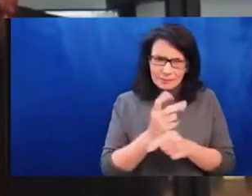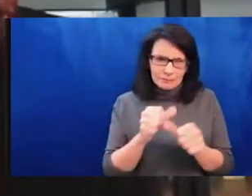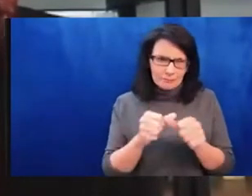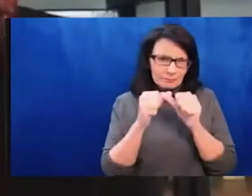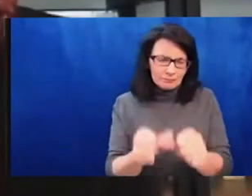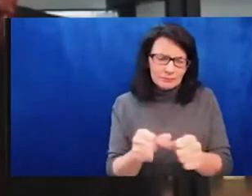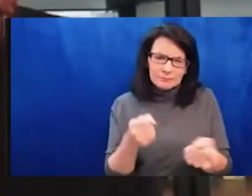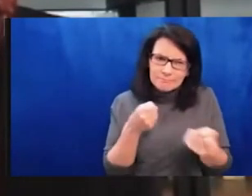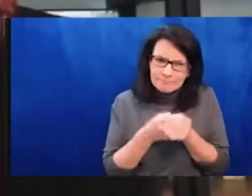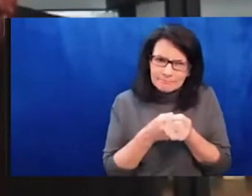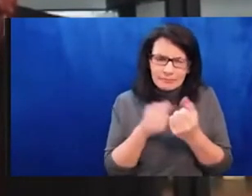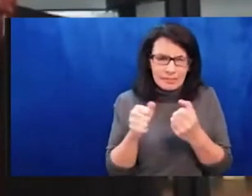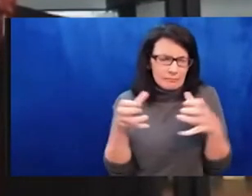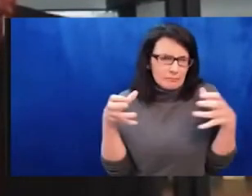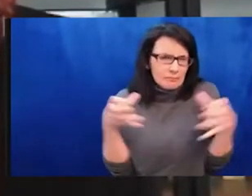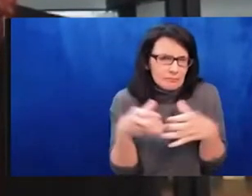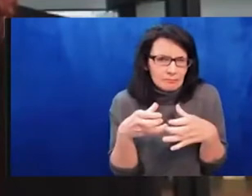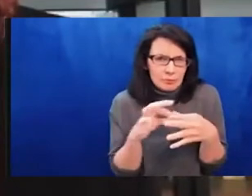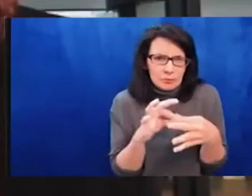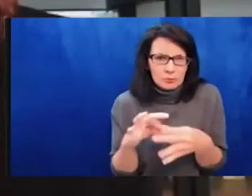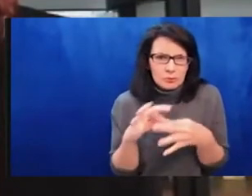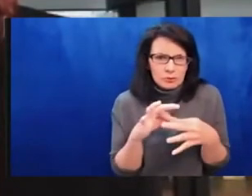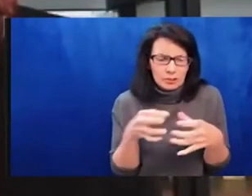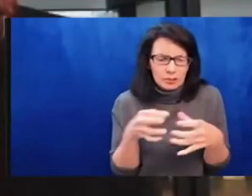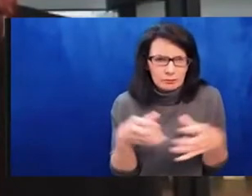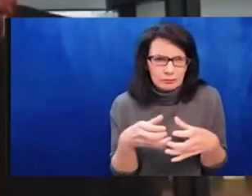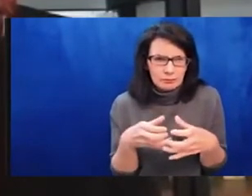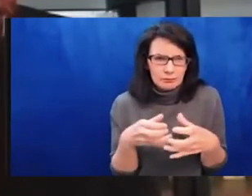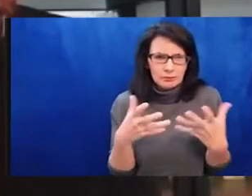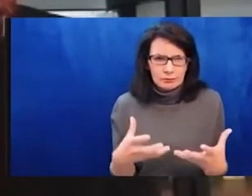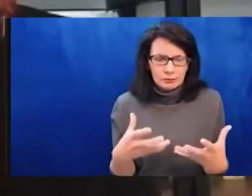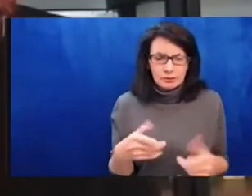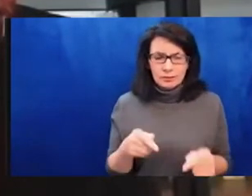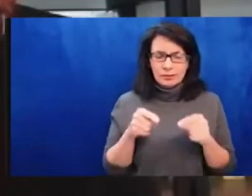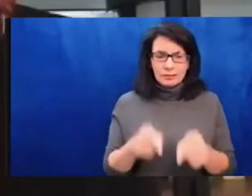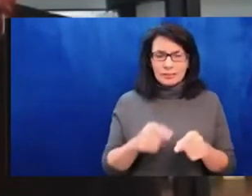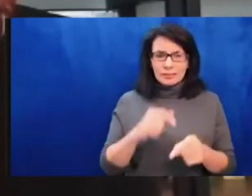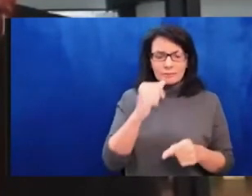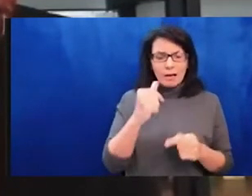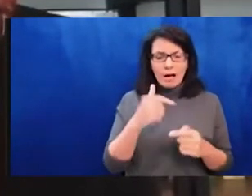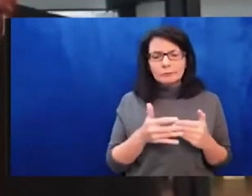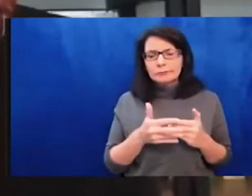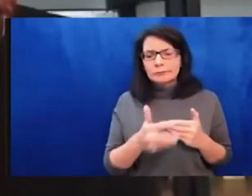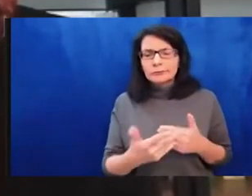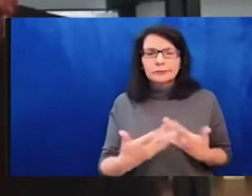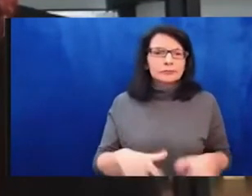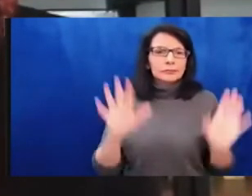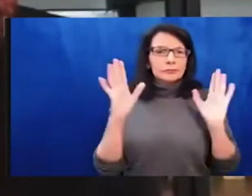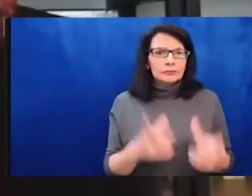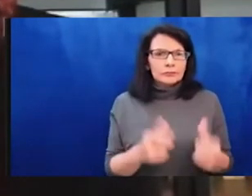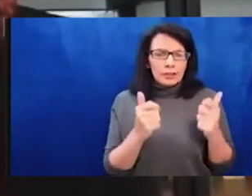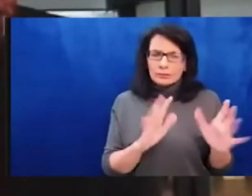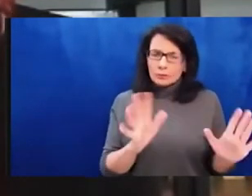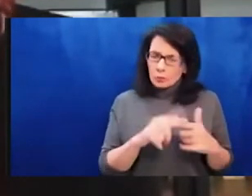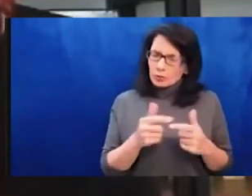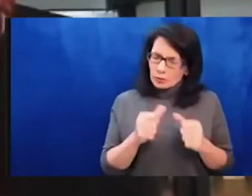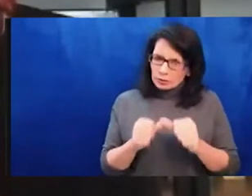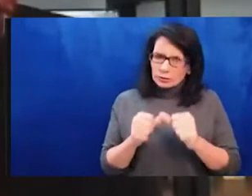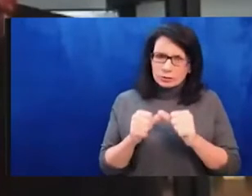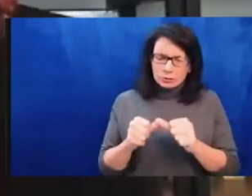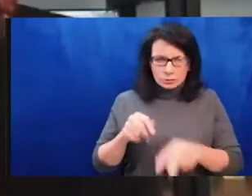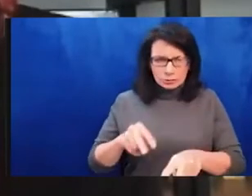so I think, uh, education in the, in the, in the disc, in the narratives, identifying where they come from,